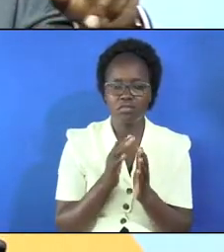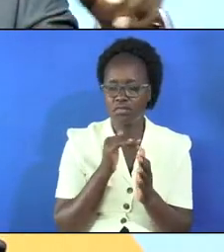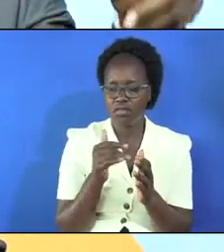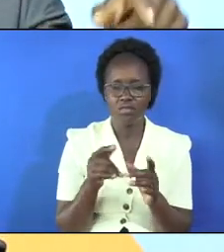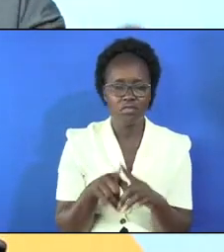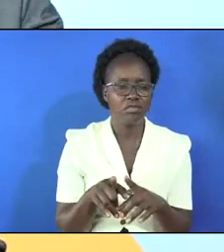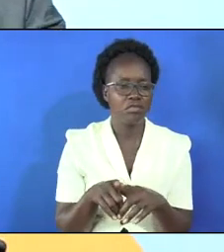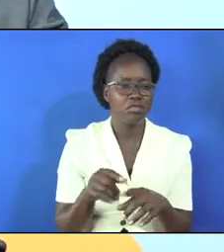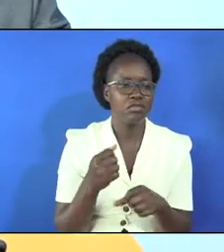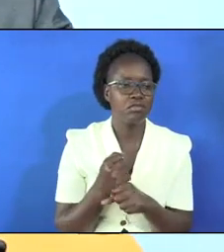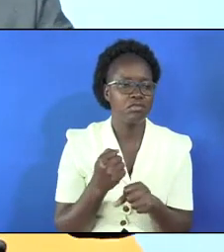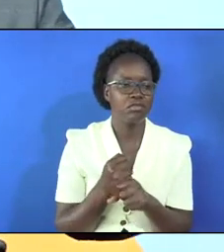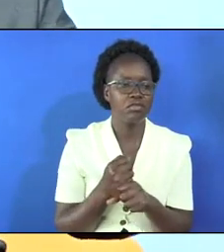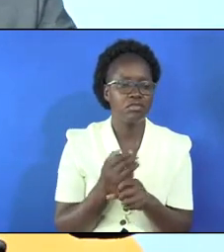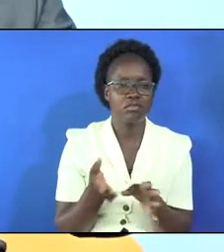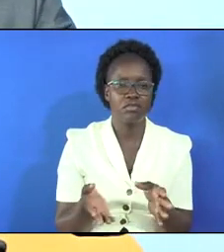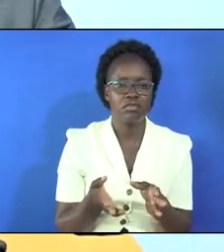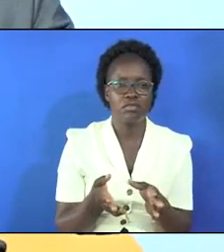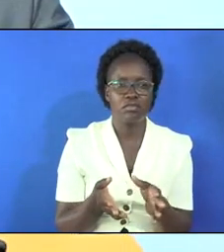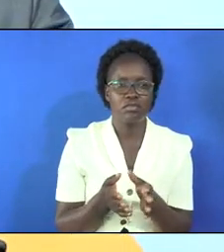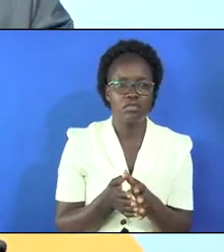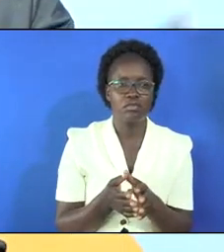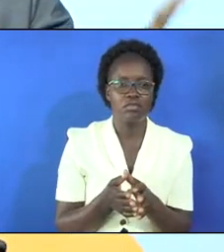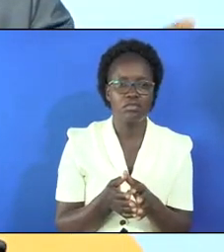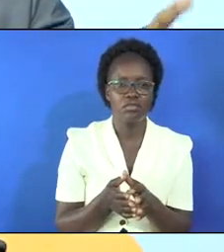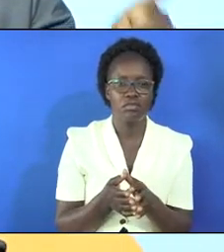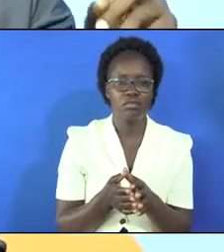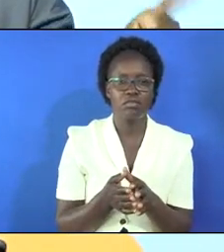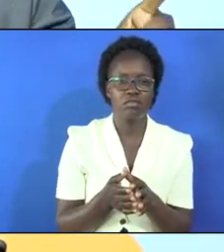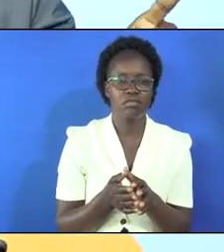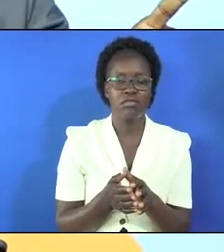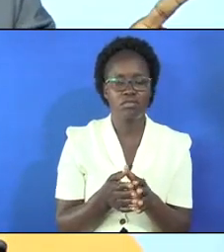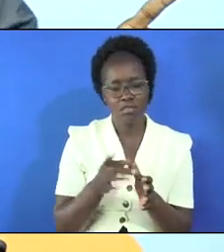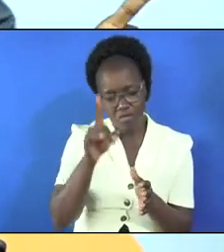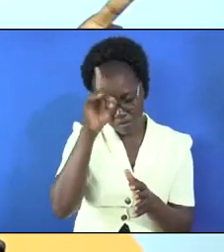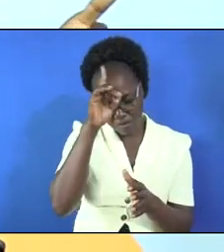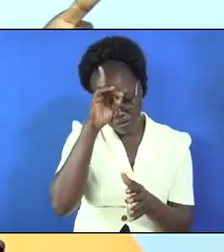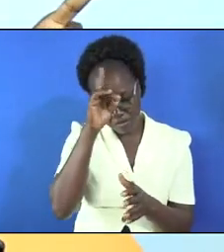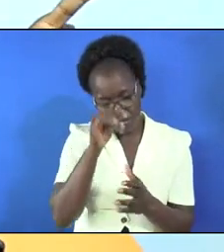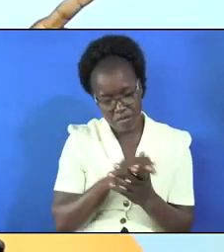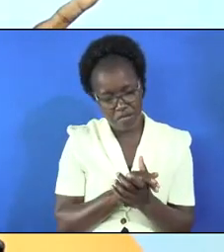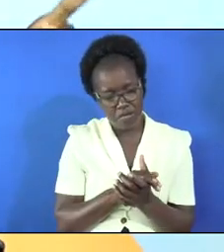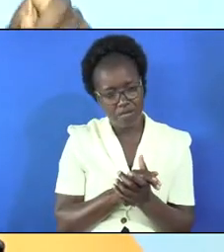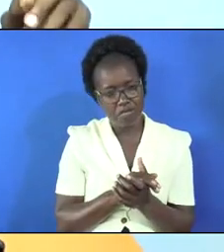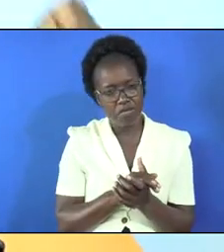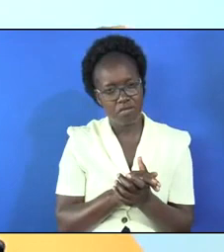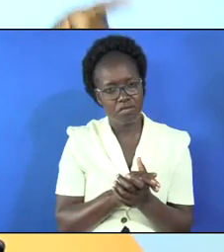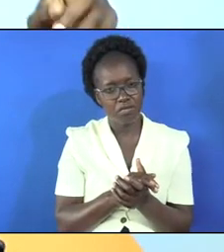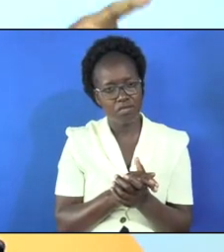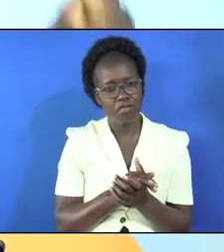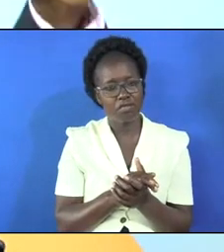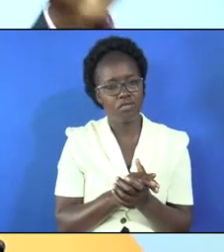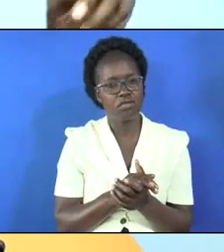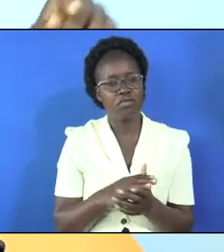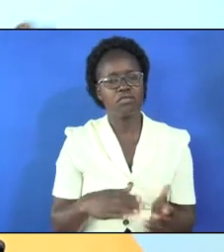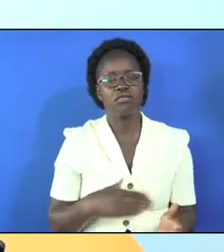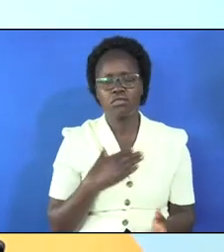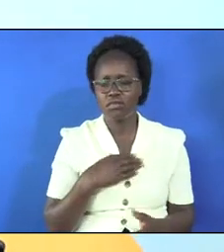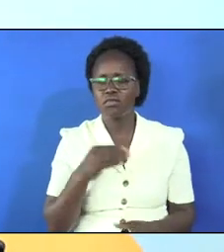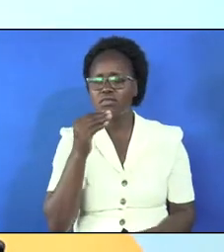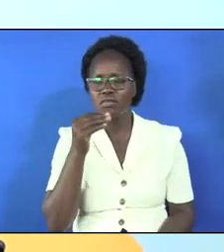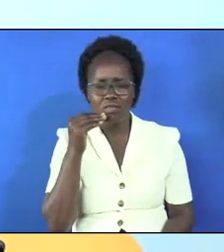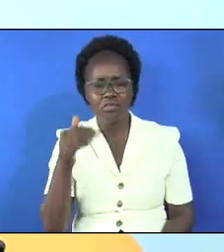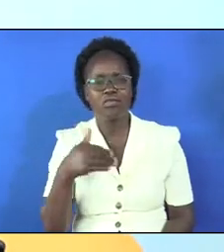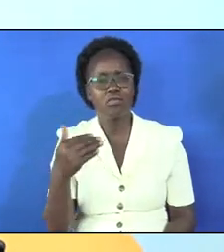have done you you are doing yours here in town there in the village you visit every home